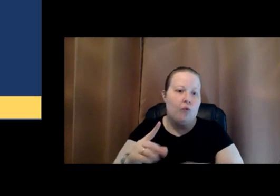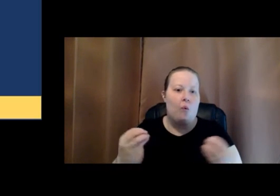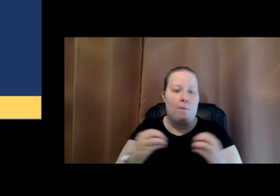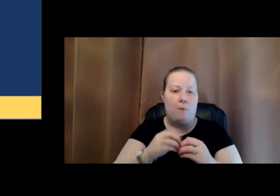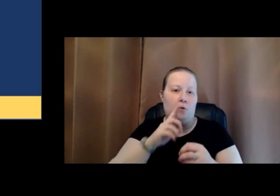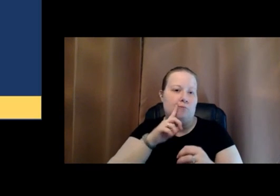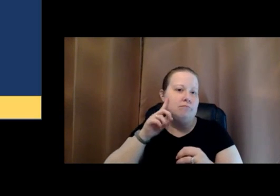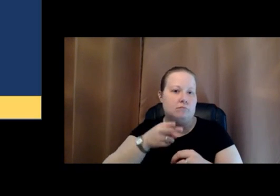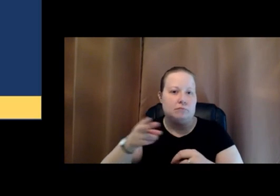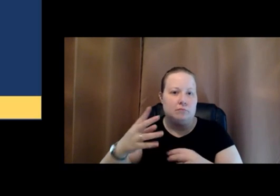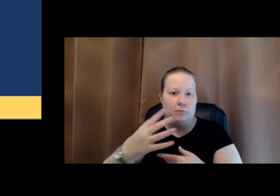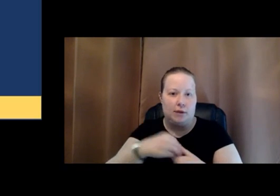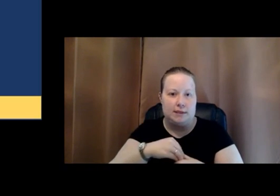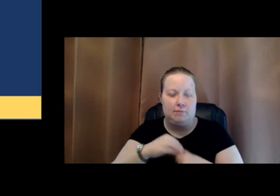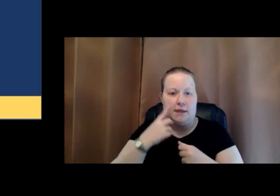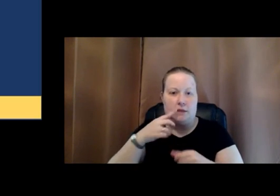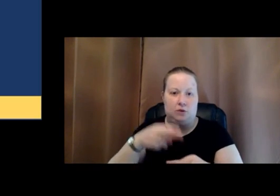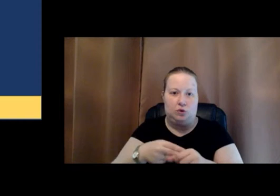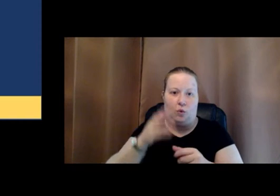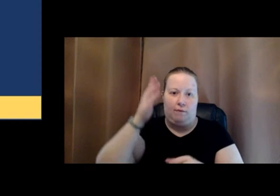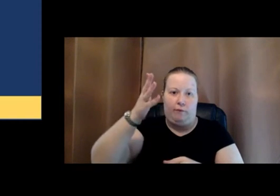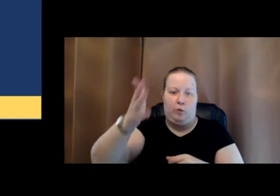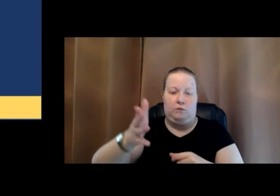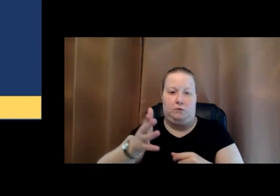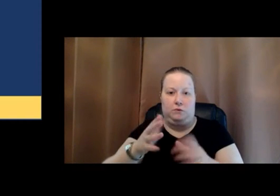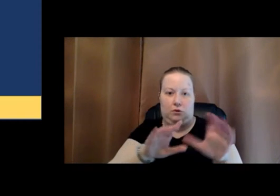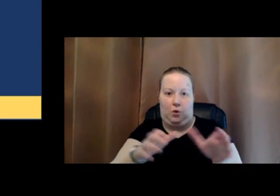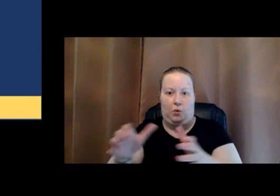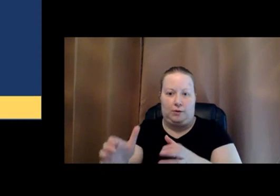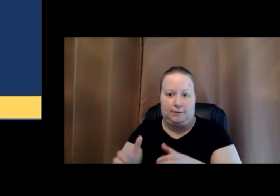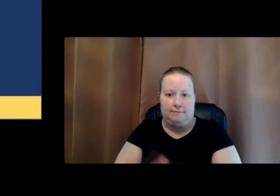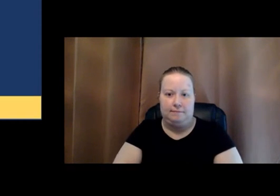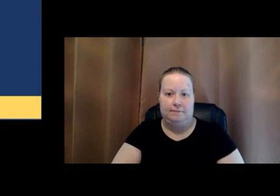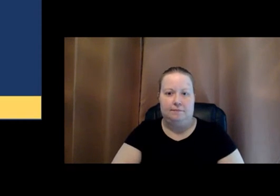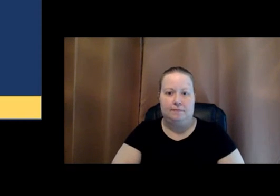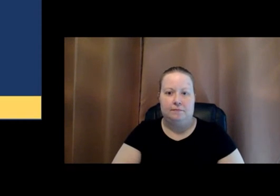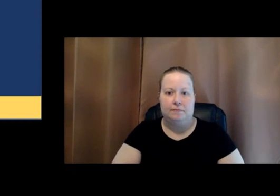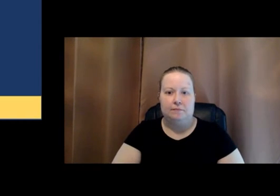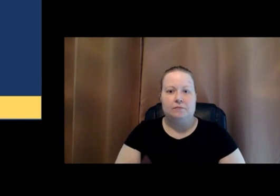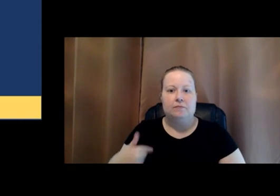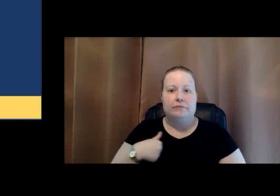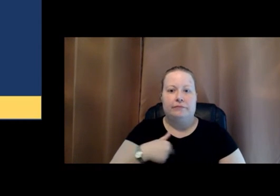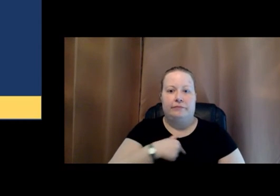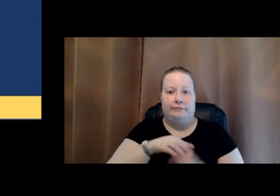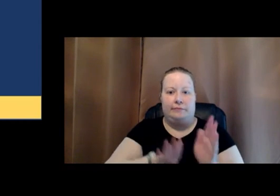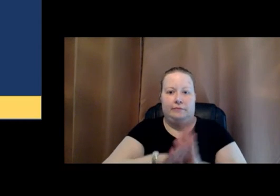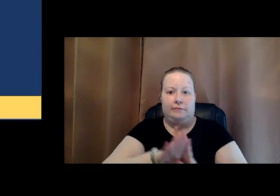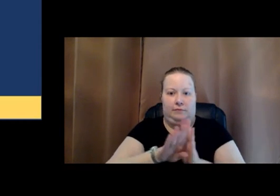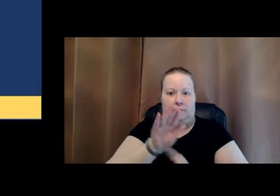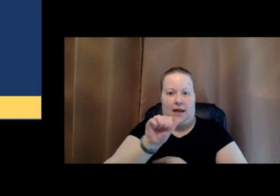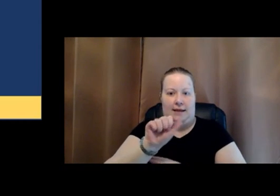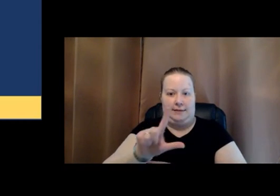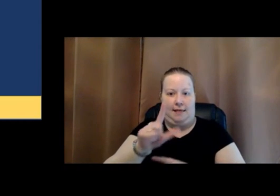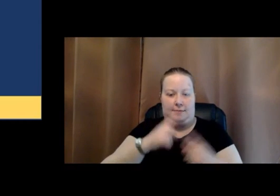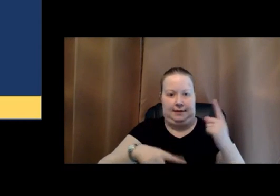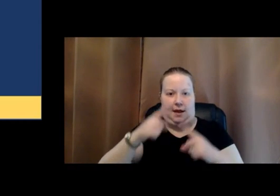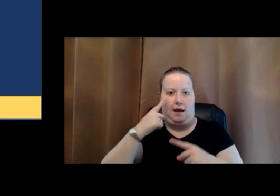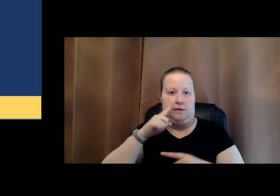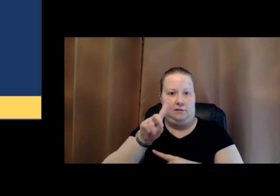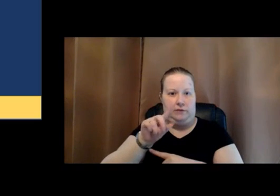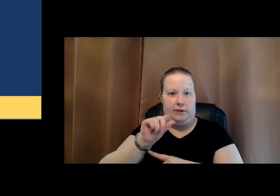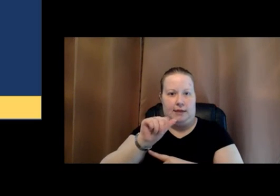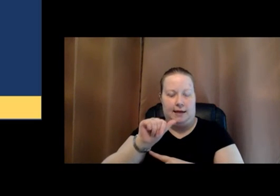to join future cohorts going going forward we're developing ASL signs for data science those will be